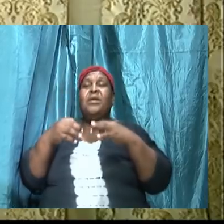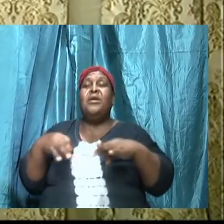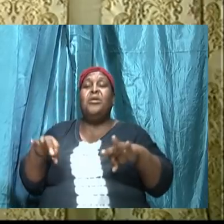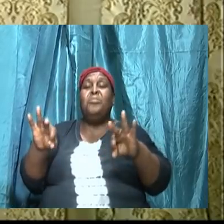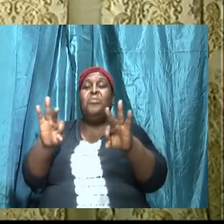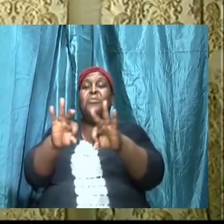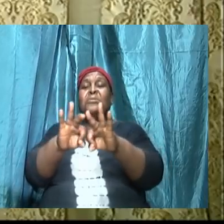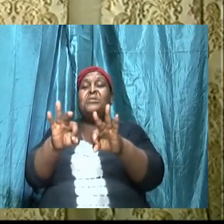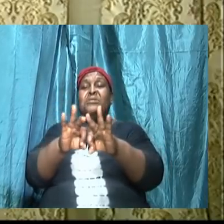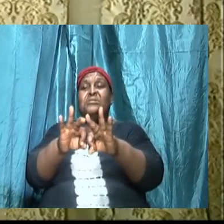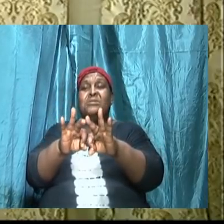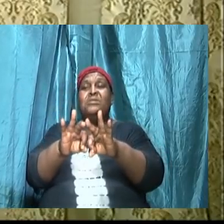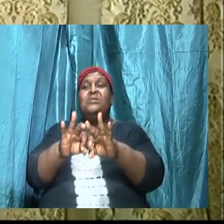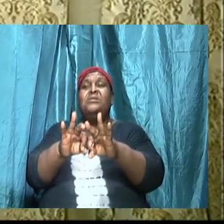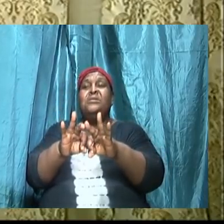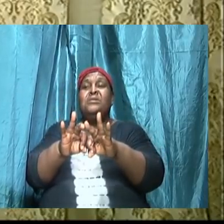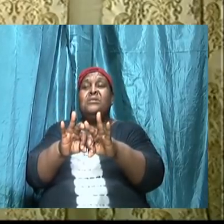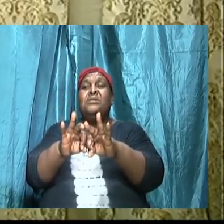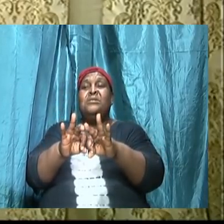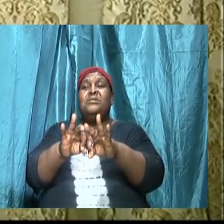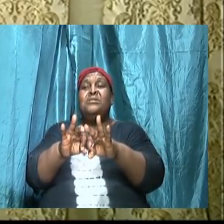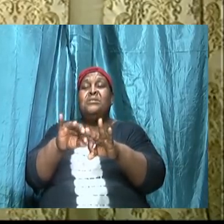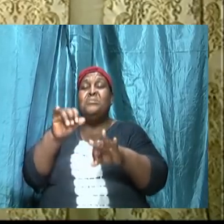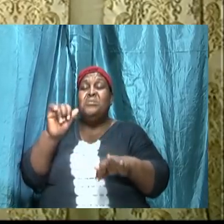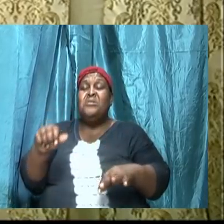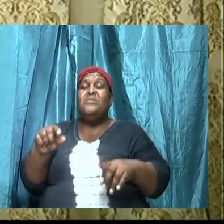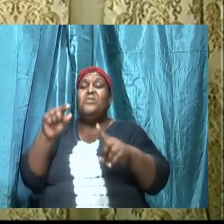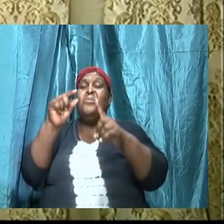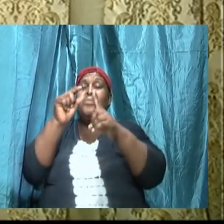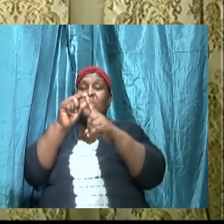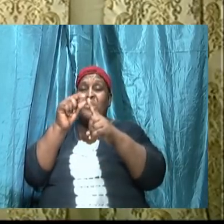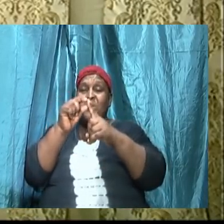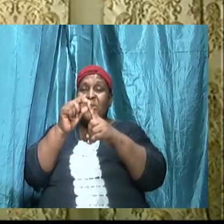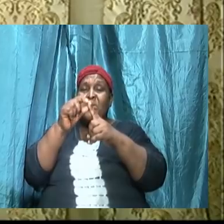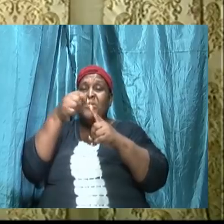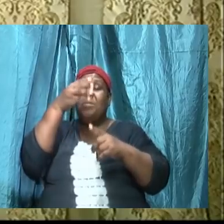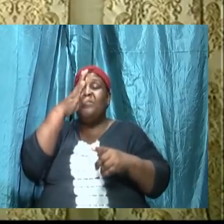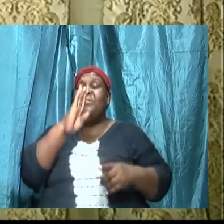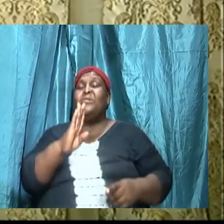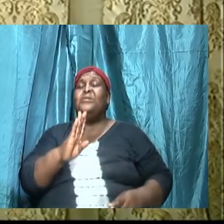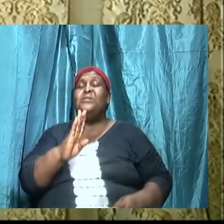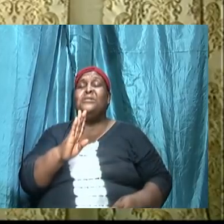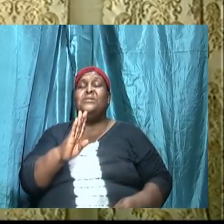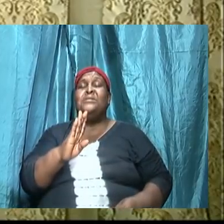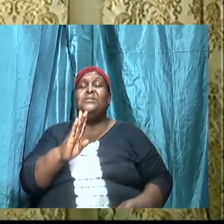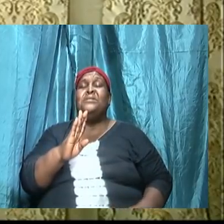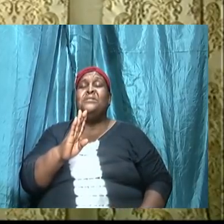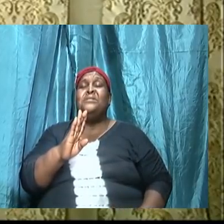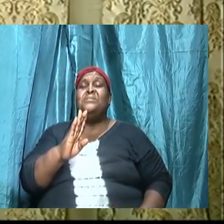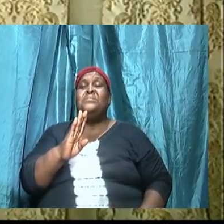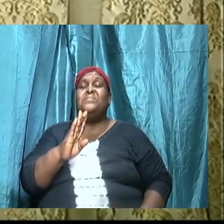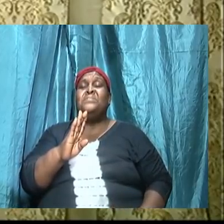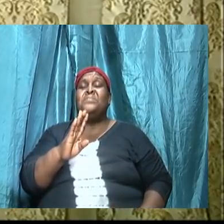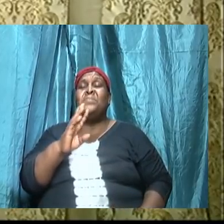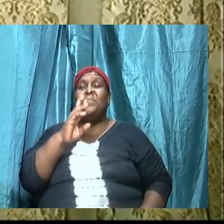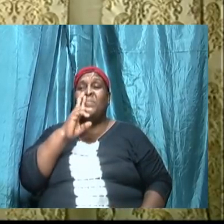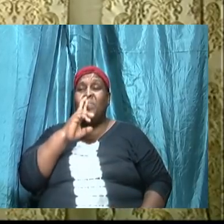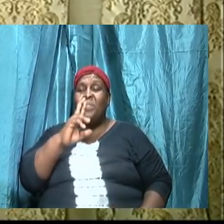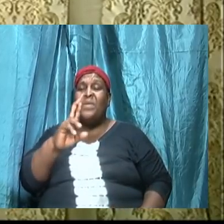fact that the words of Almighty God are